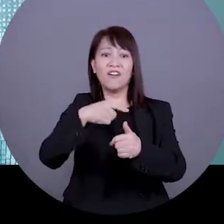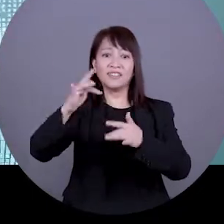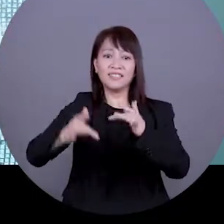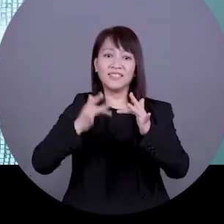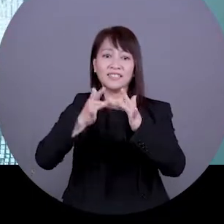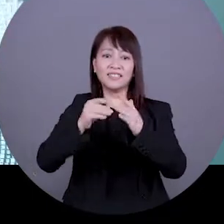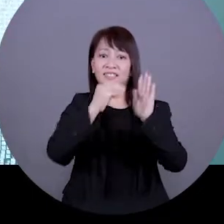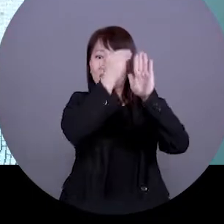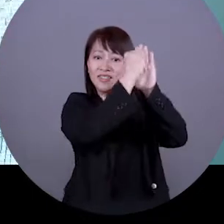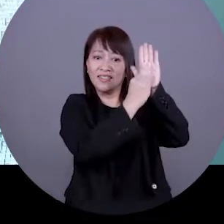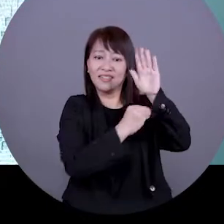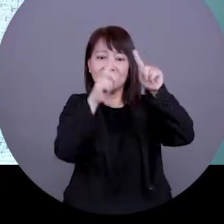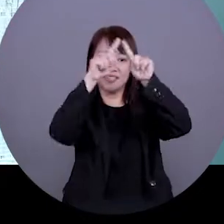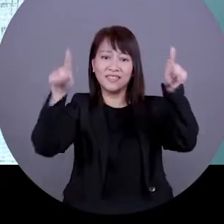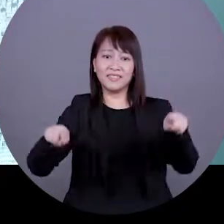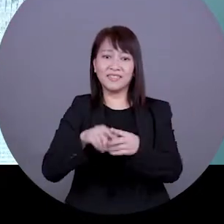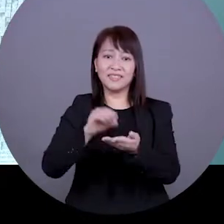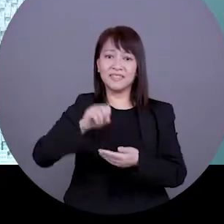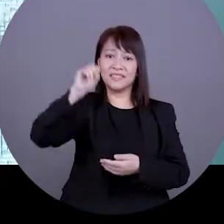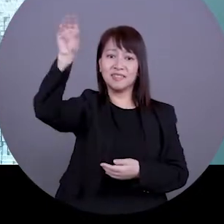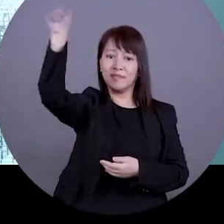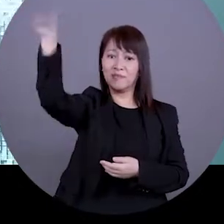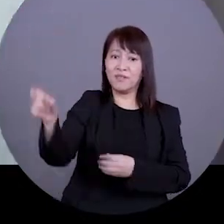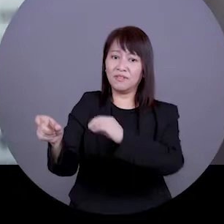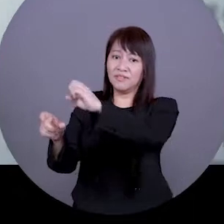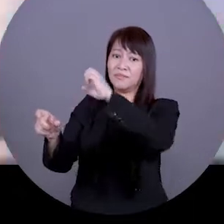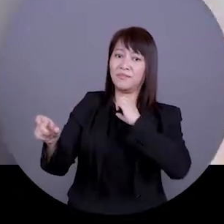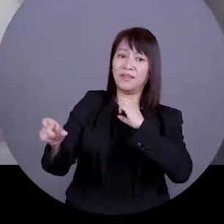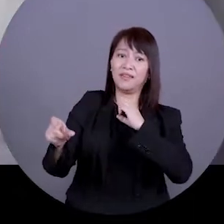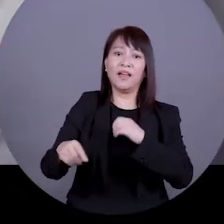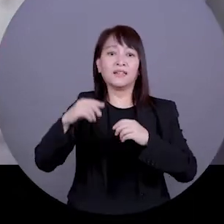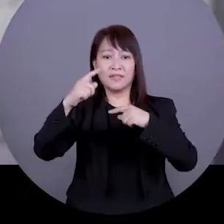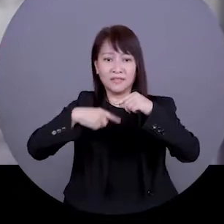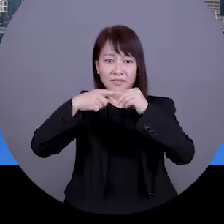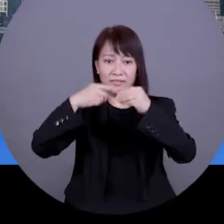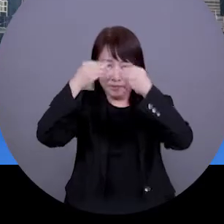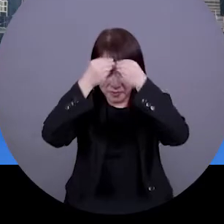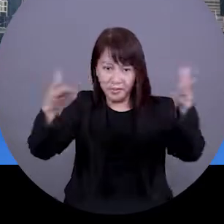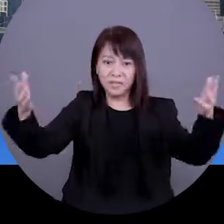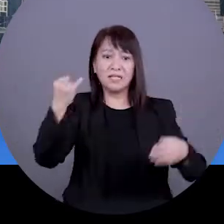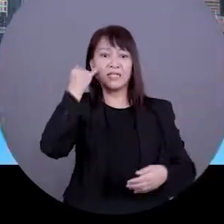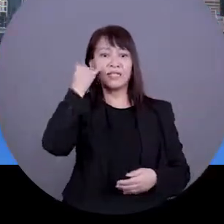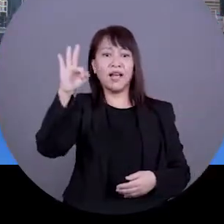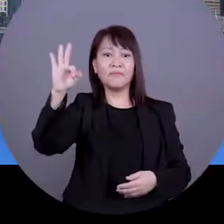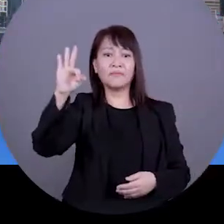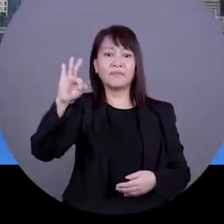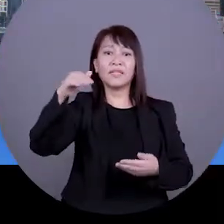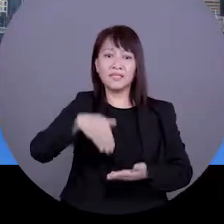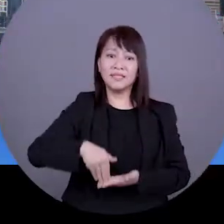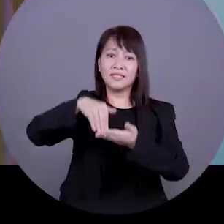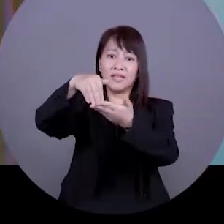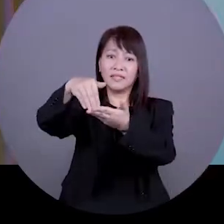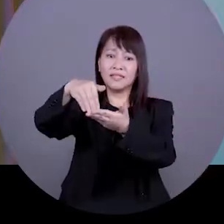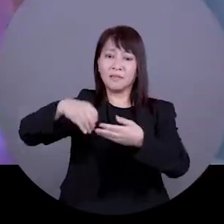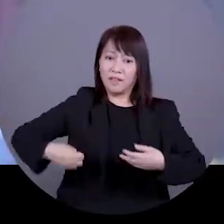the electronic form and upload the documents to submit the application online. It's simple and easy. Applicant will then